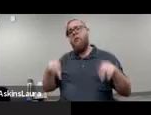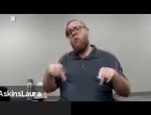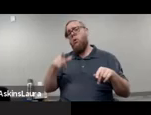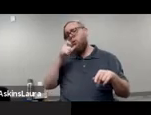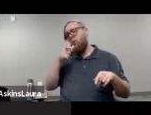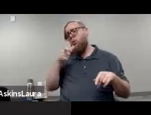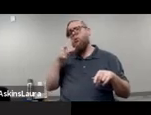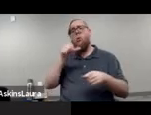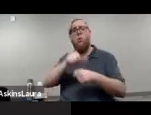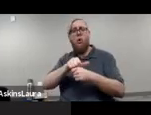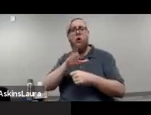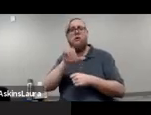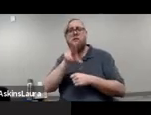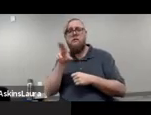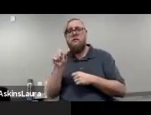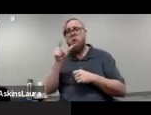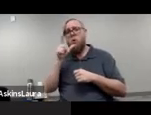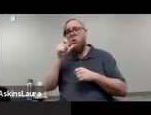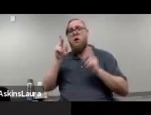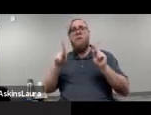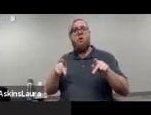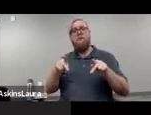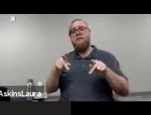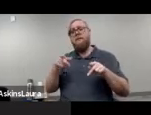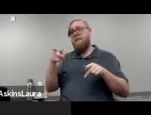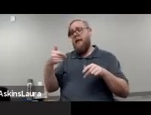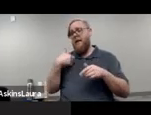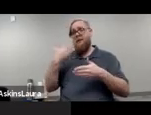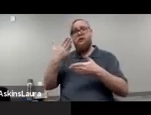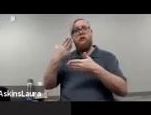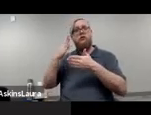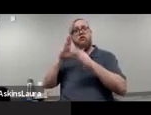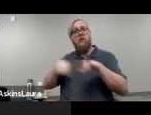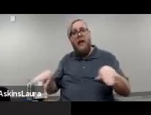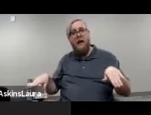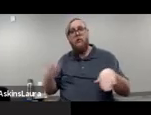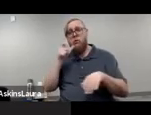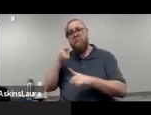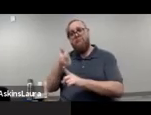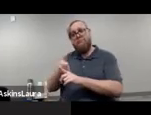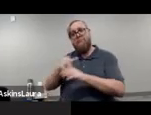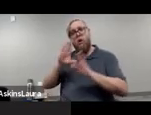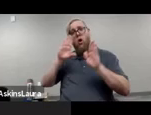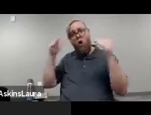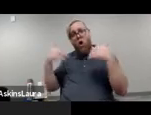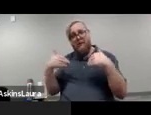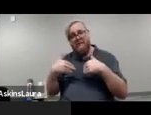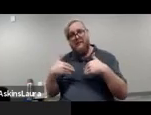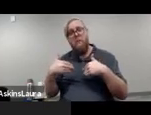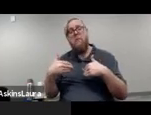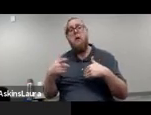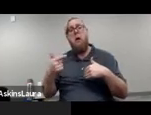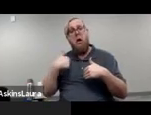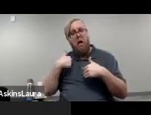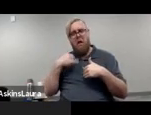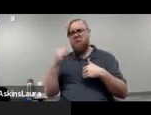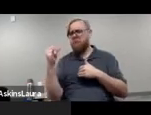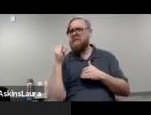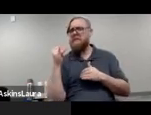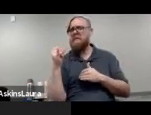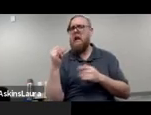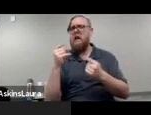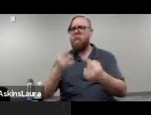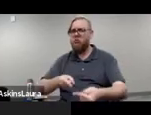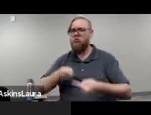working on the census who has a child with autism, for example, can go to other parents and say, I know, I face those same struggles. My time is